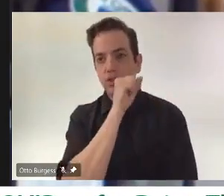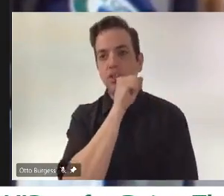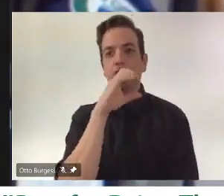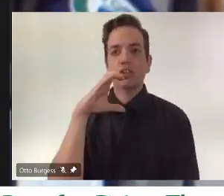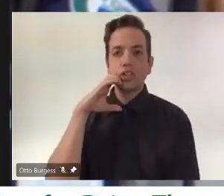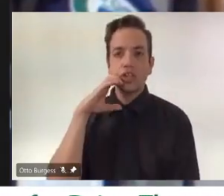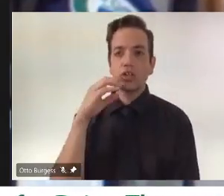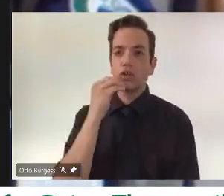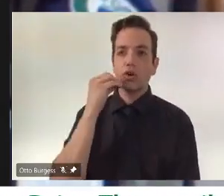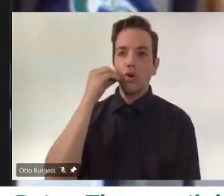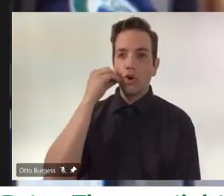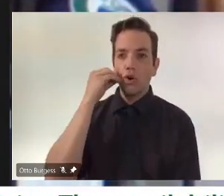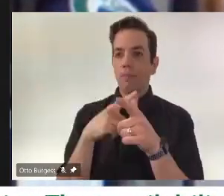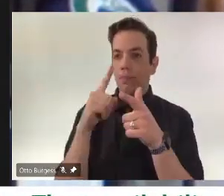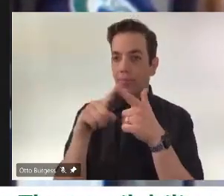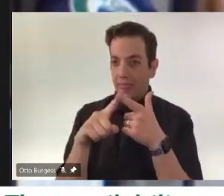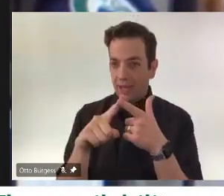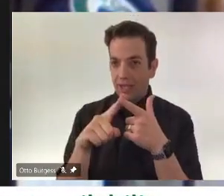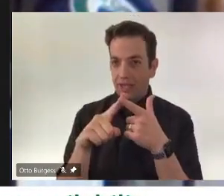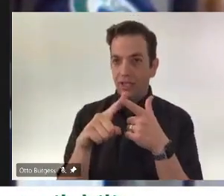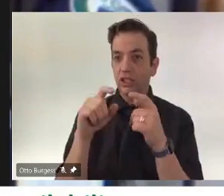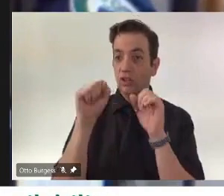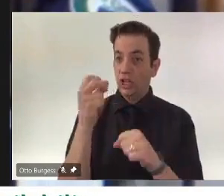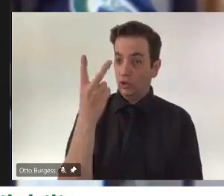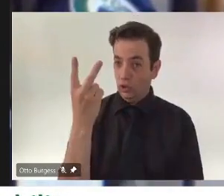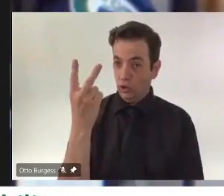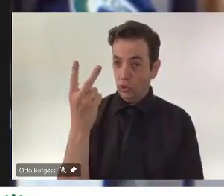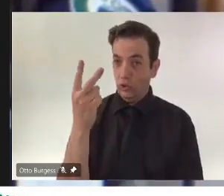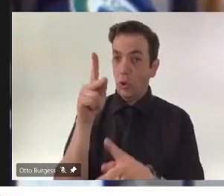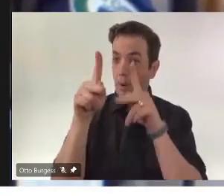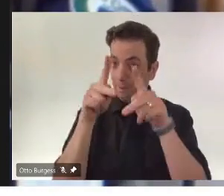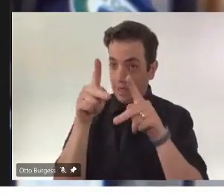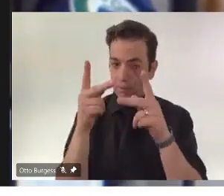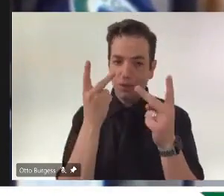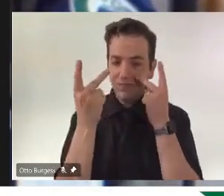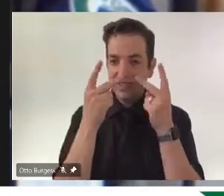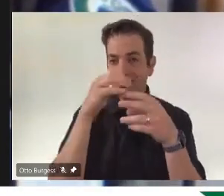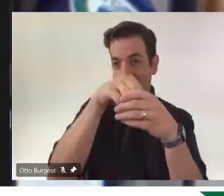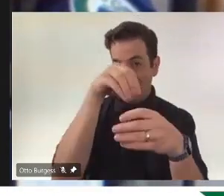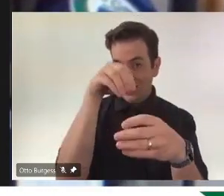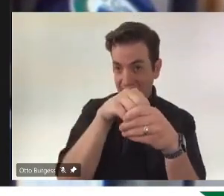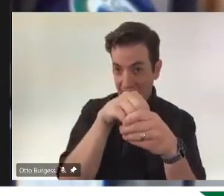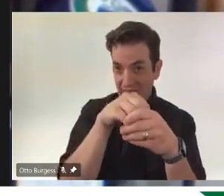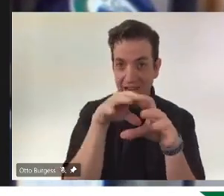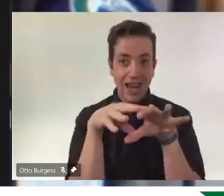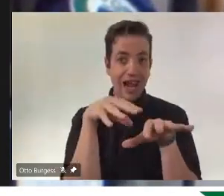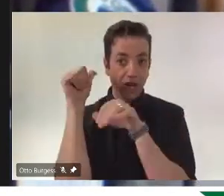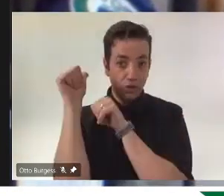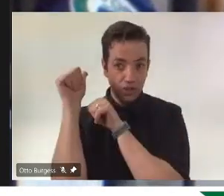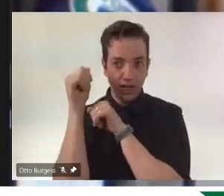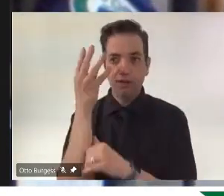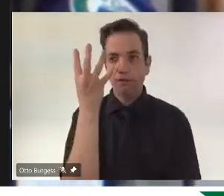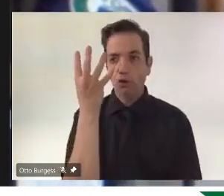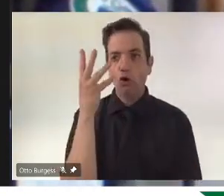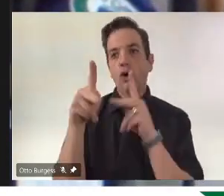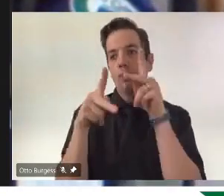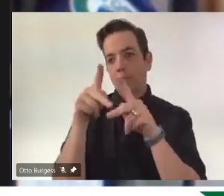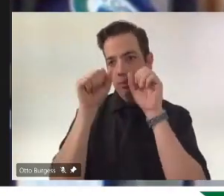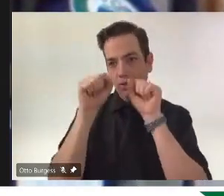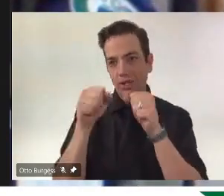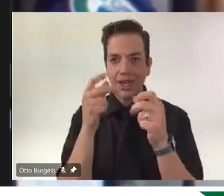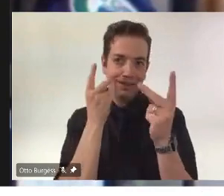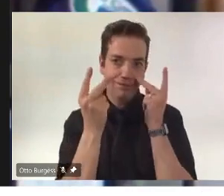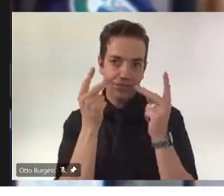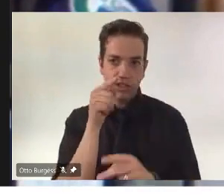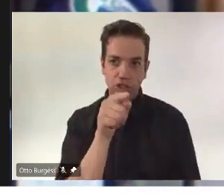time outdoors. This replaces the previous requirement that had 90% of residents in long-term care homes